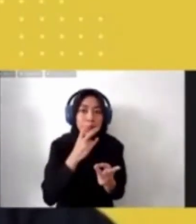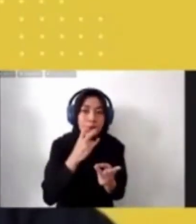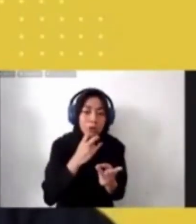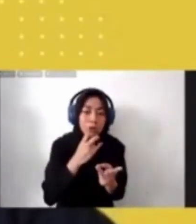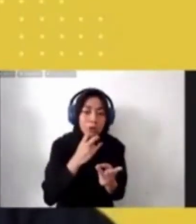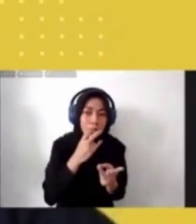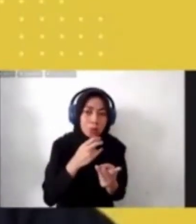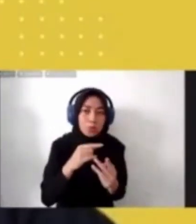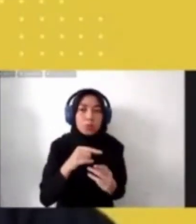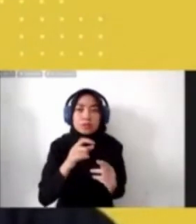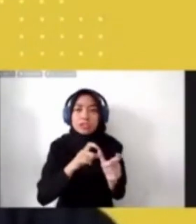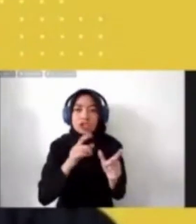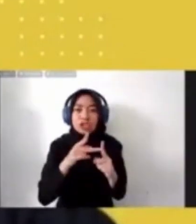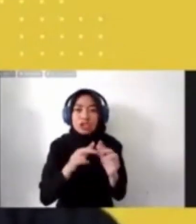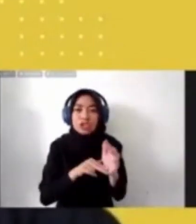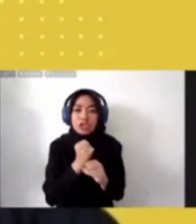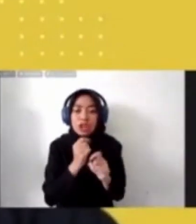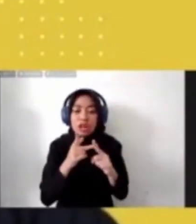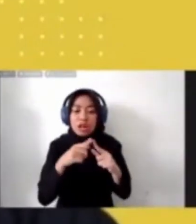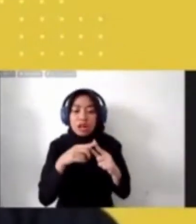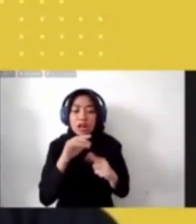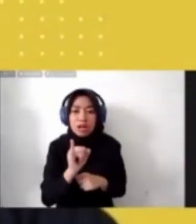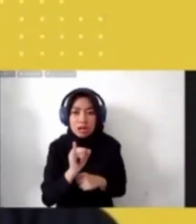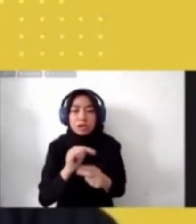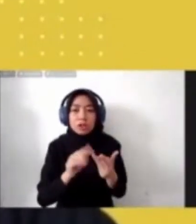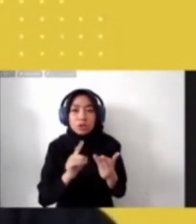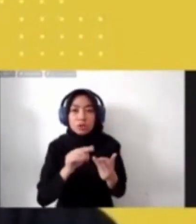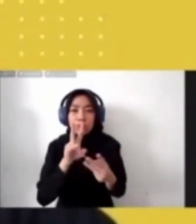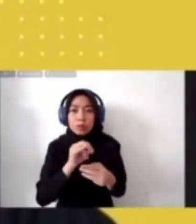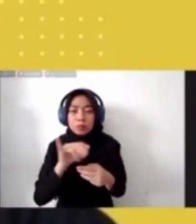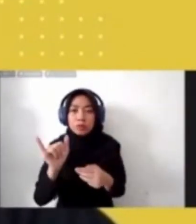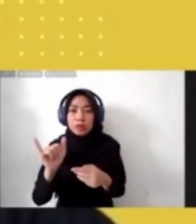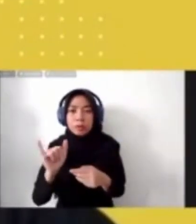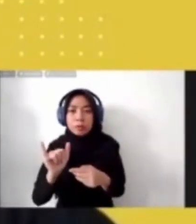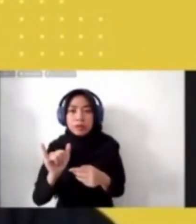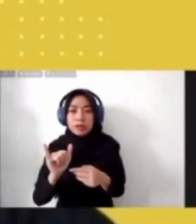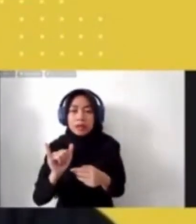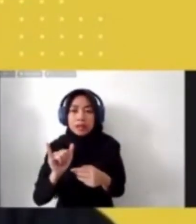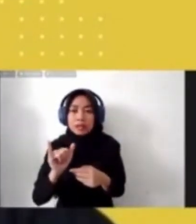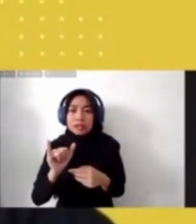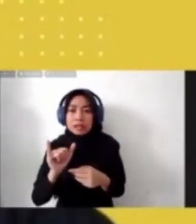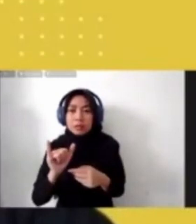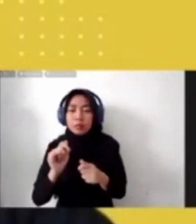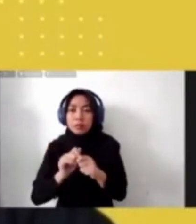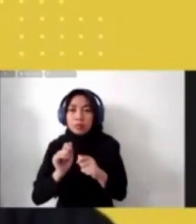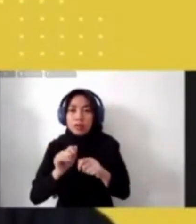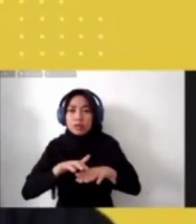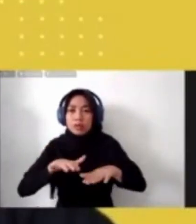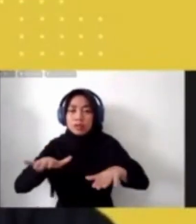Biennale in 2012. In 2017, together with Charles Eshe, Dr. Hujatnika created Art Turns, World Turns at the inaugural